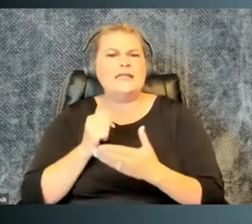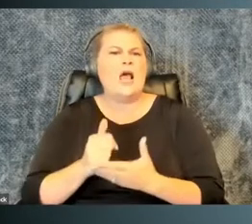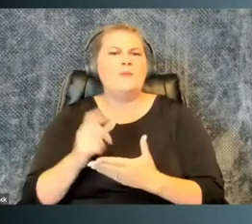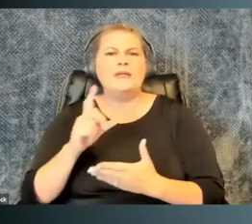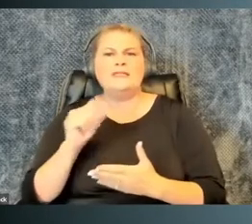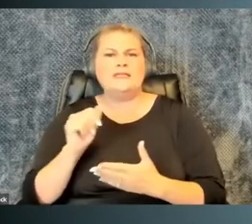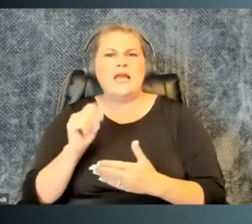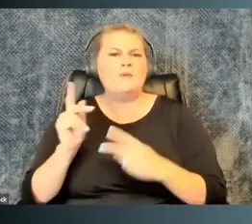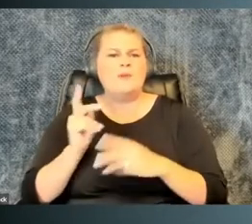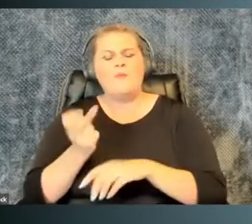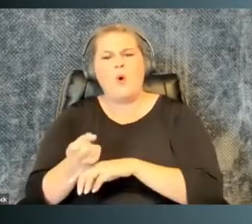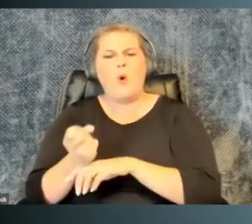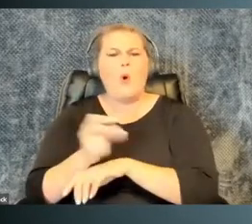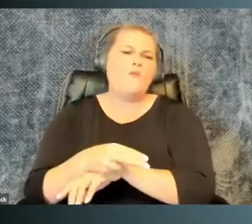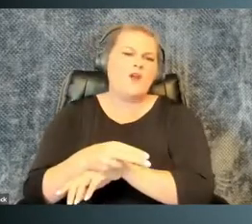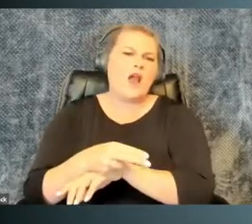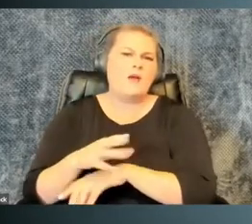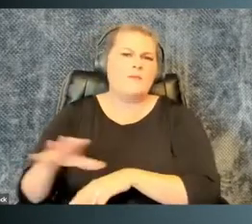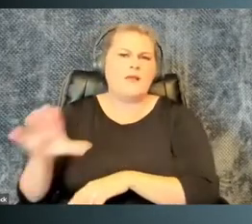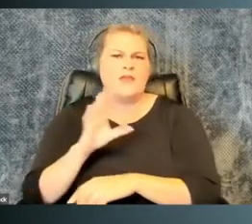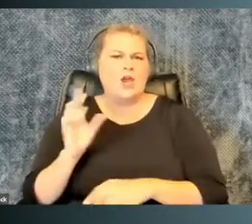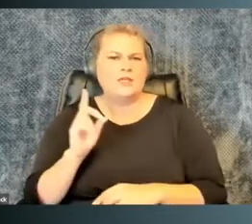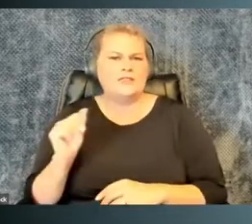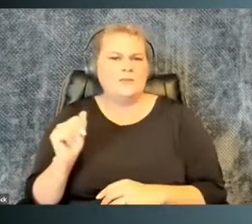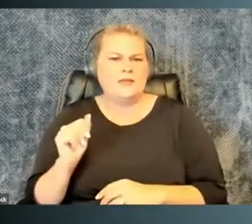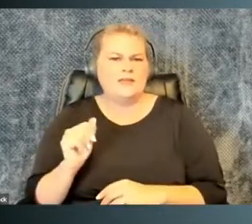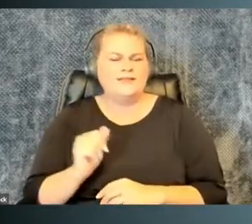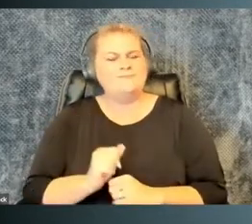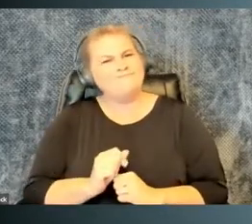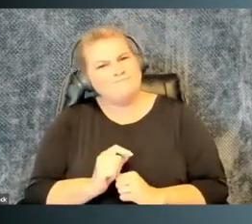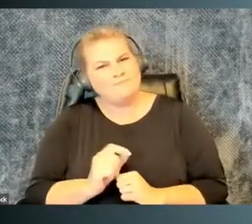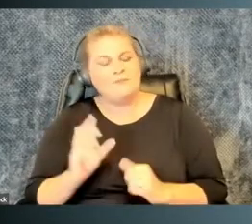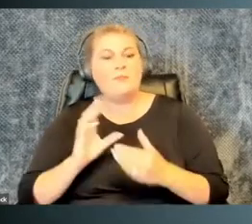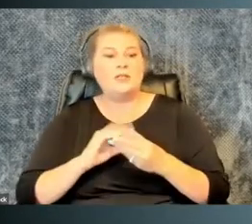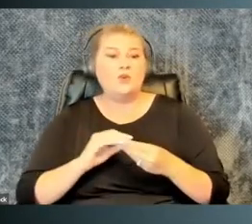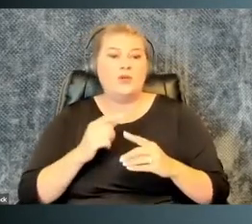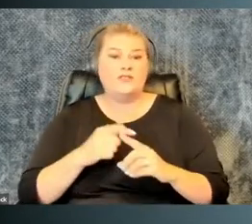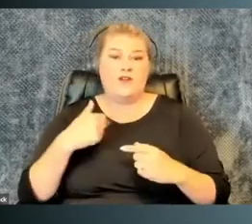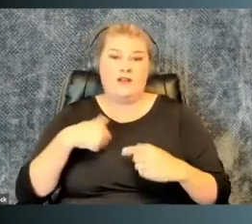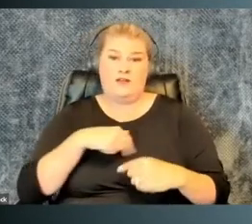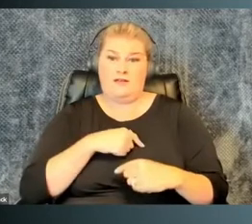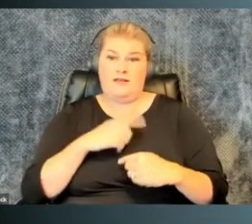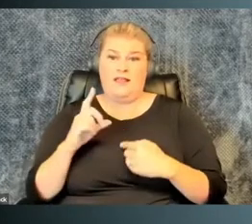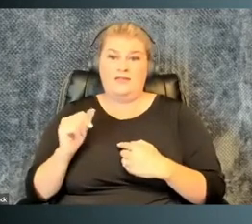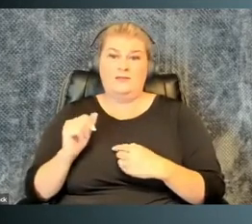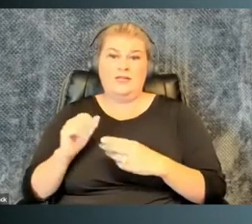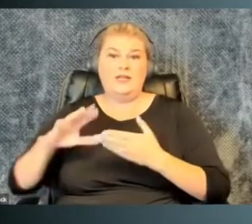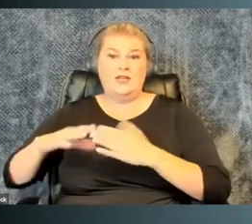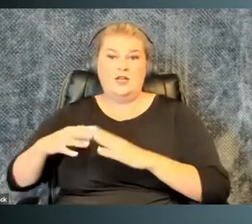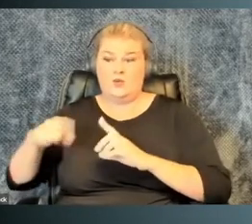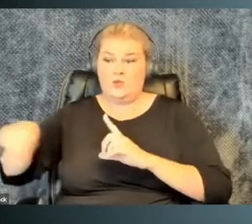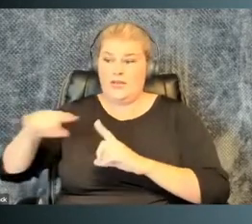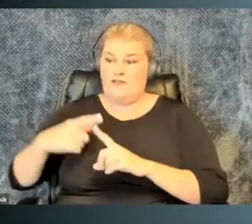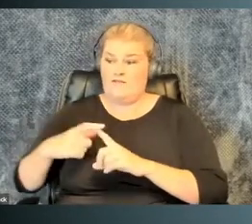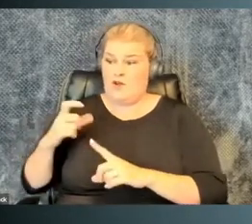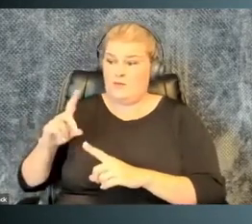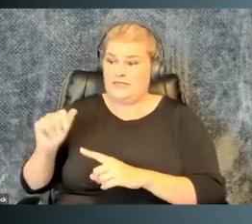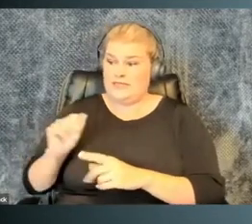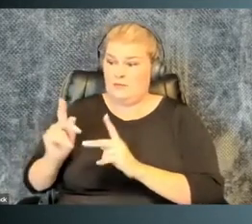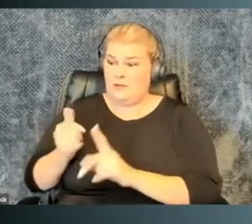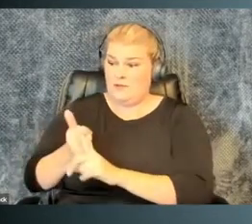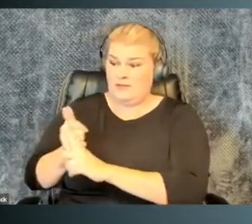up technology as helping disabled people overcome their disabilities, but stories from the disability